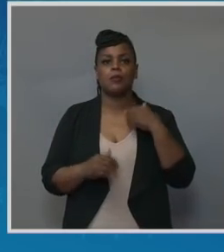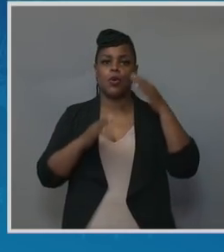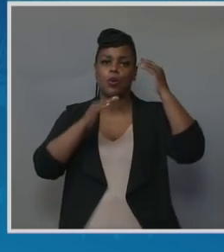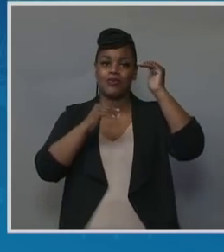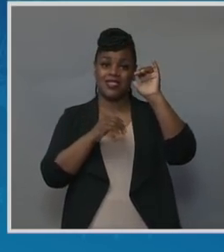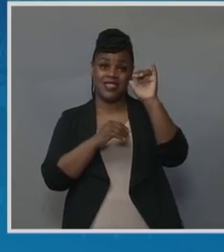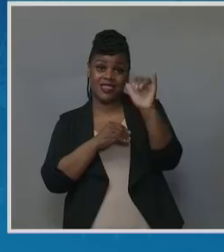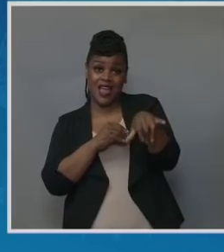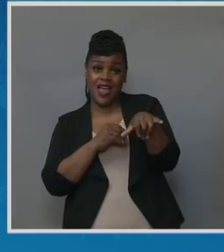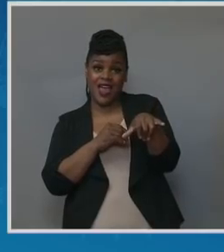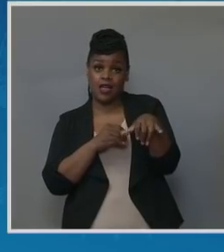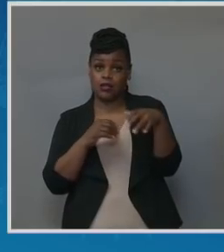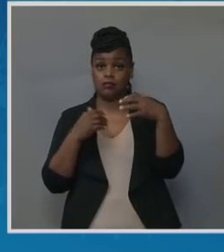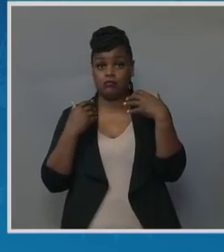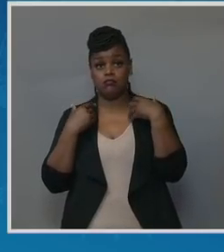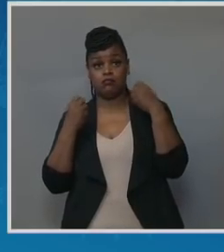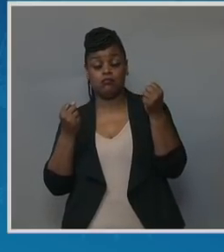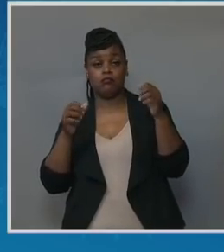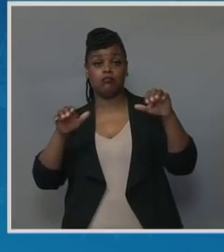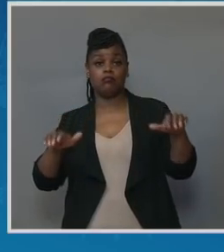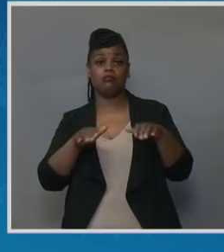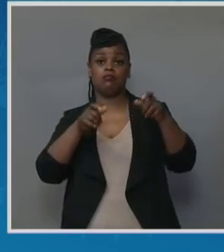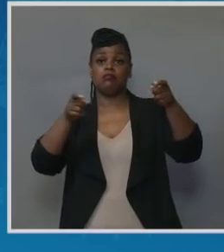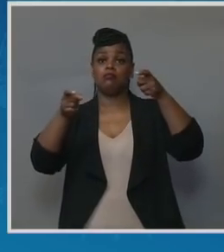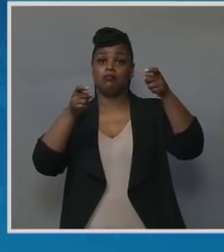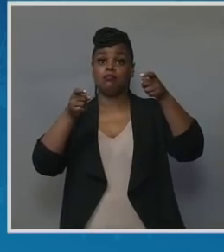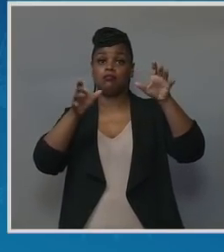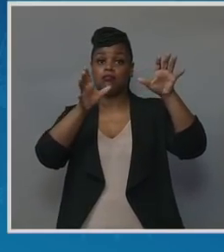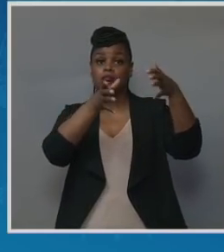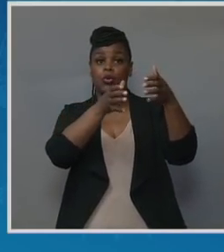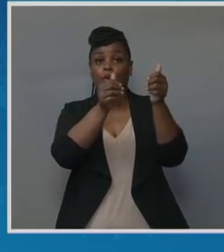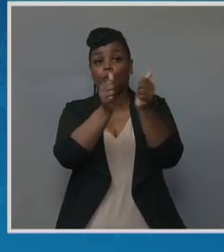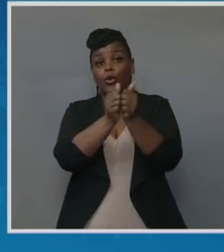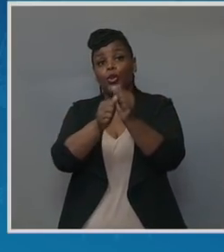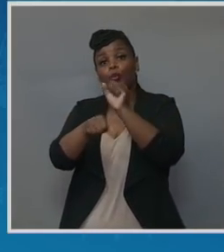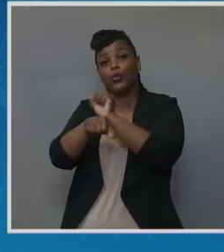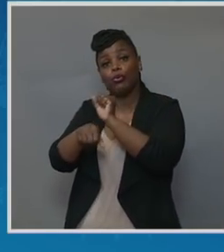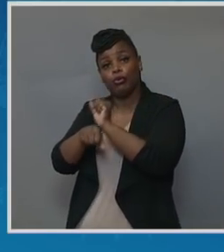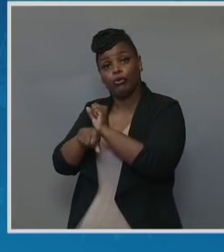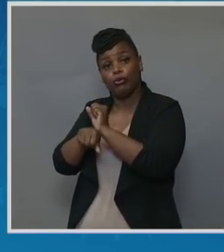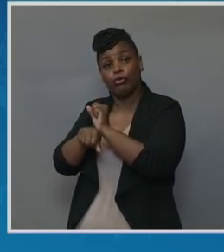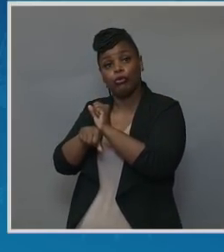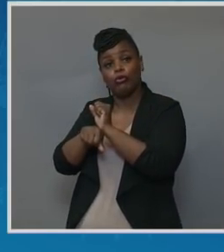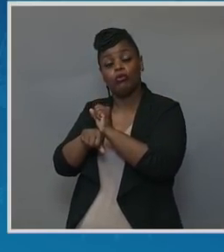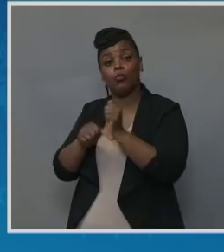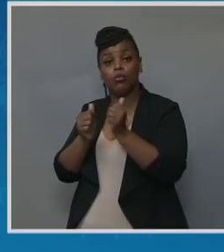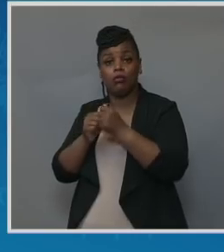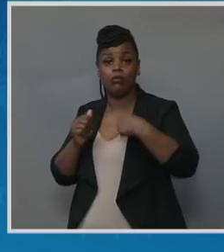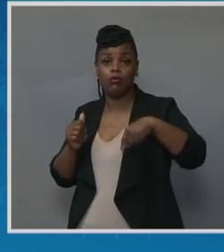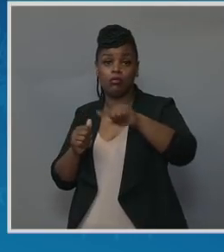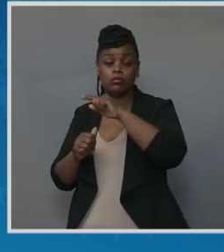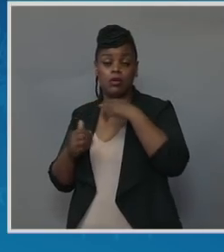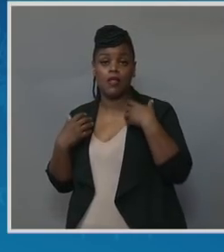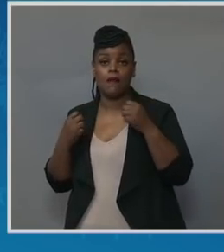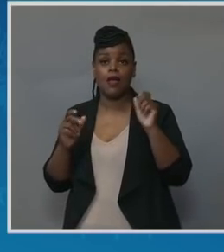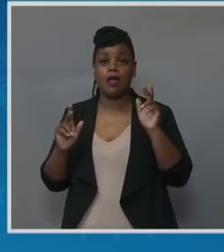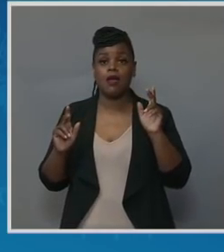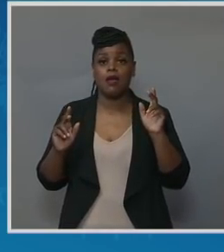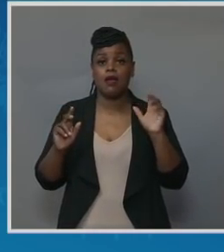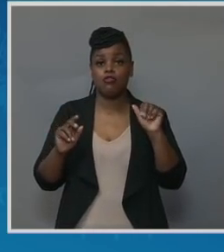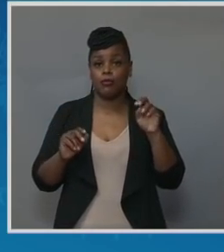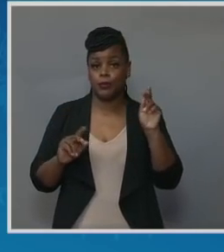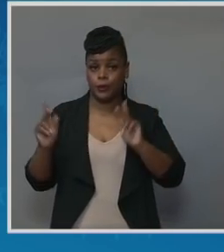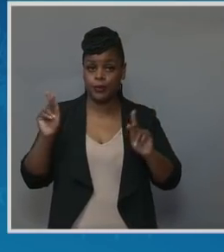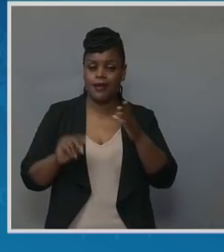this administration, coupled with the work of community organizations, healthcare organizations, policy makers, researchers, and the